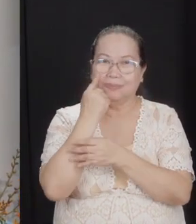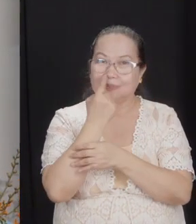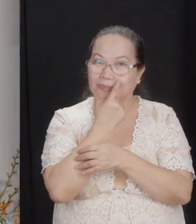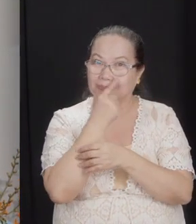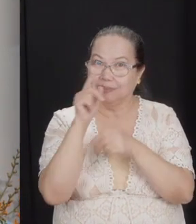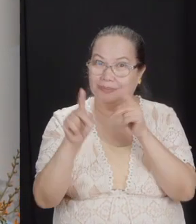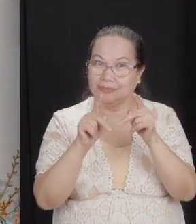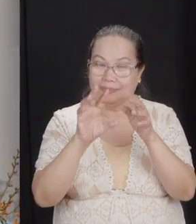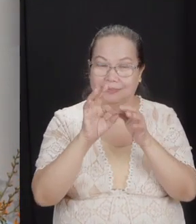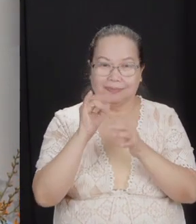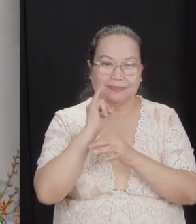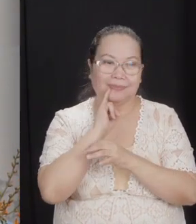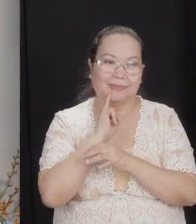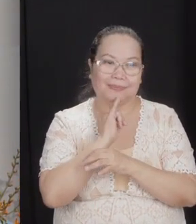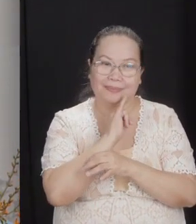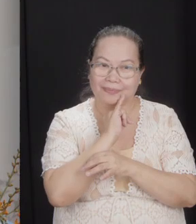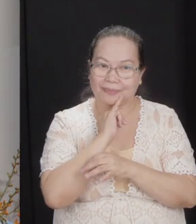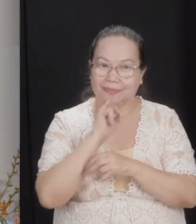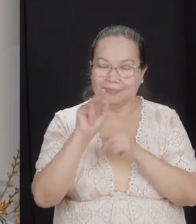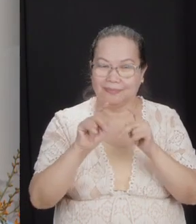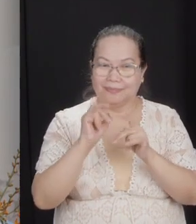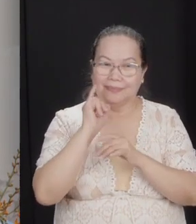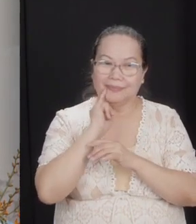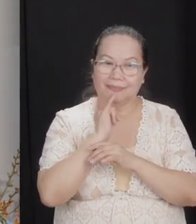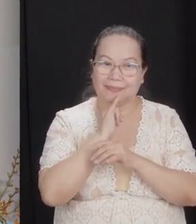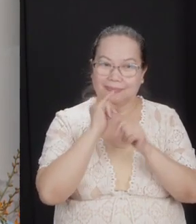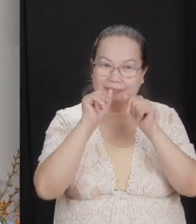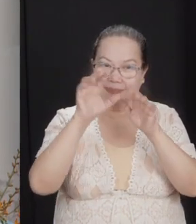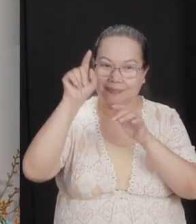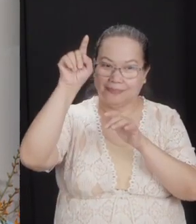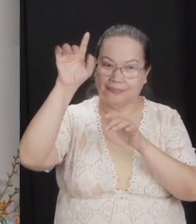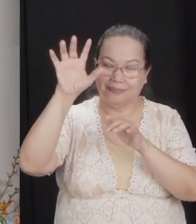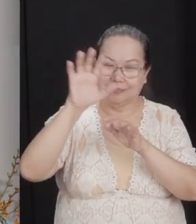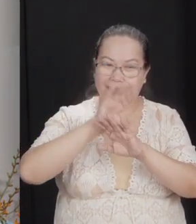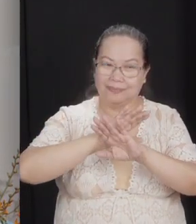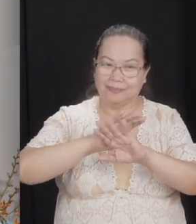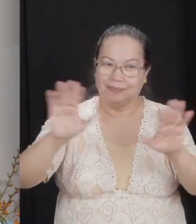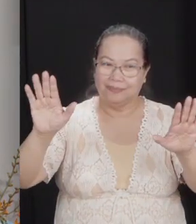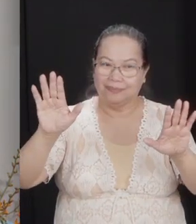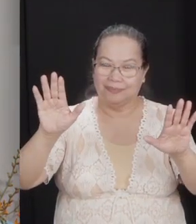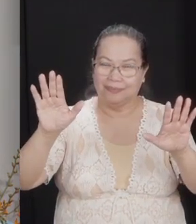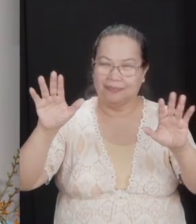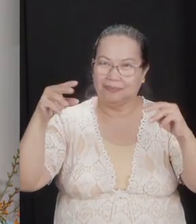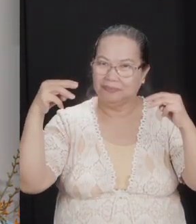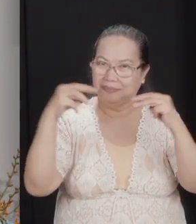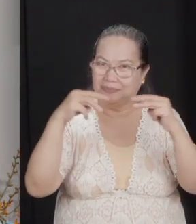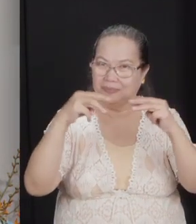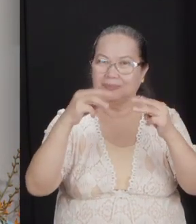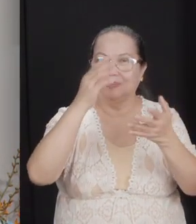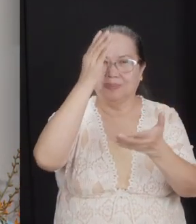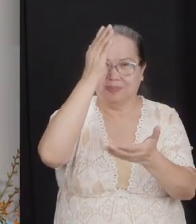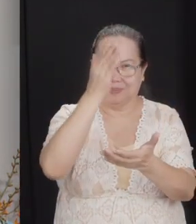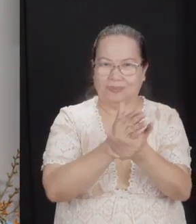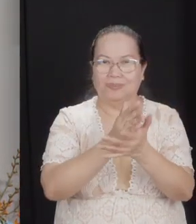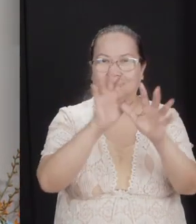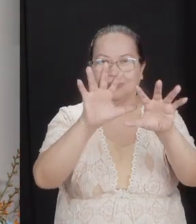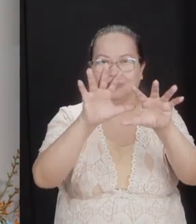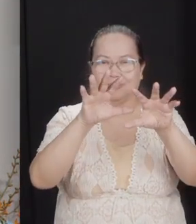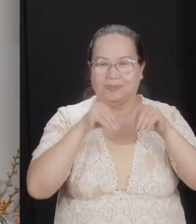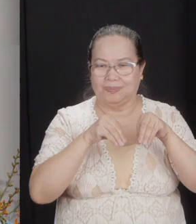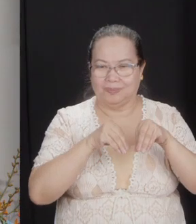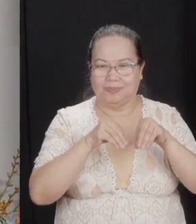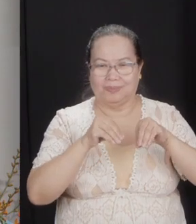people of Israel, and the people of Israel blessed God and spoke no more of war against them. That's the happy ending.